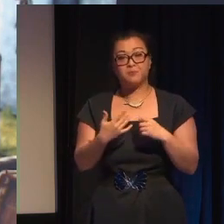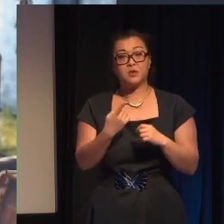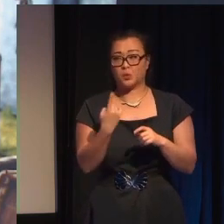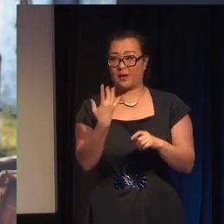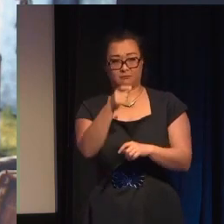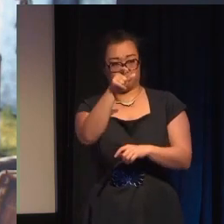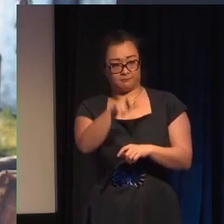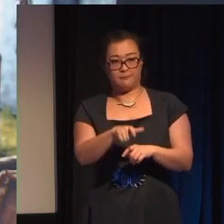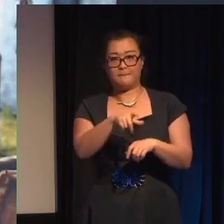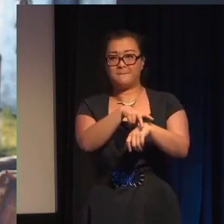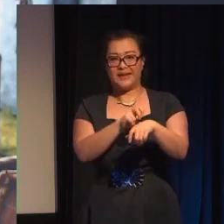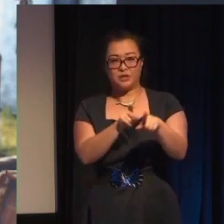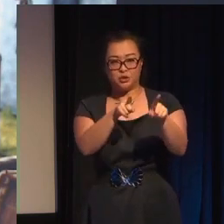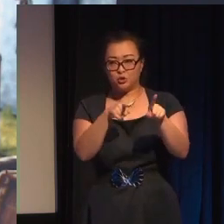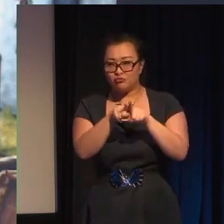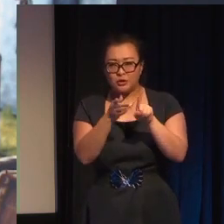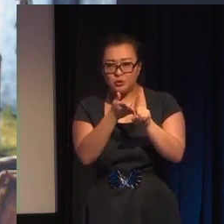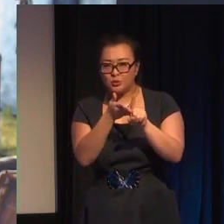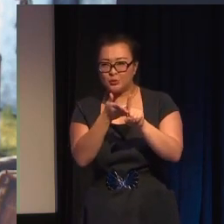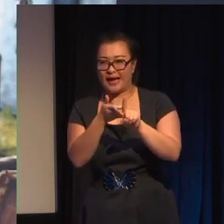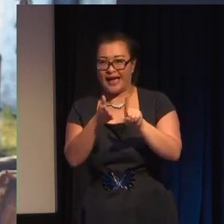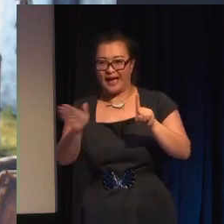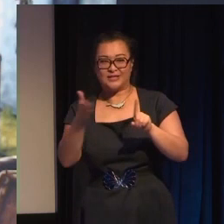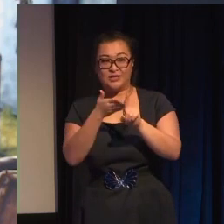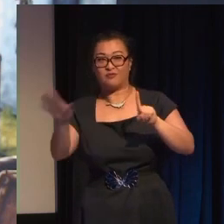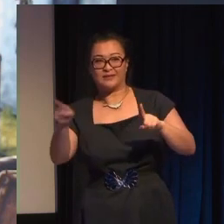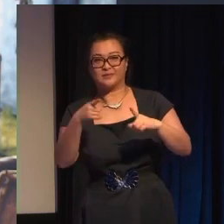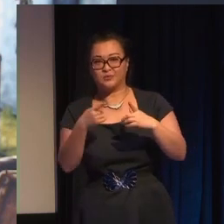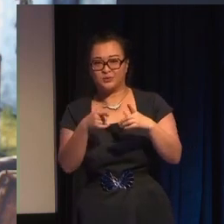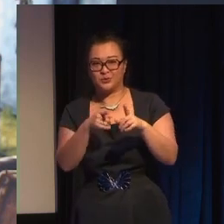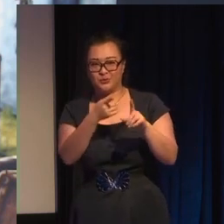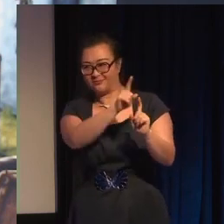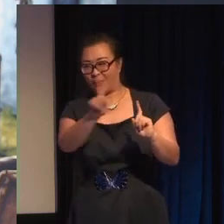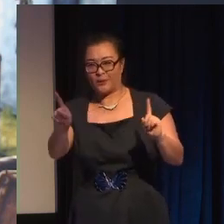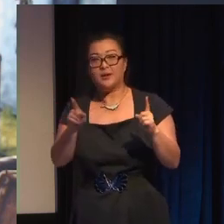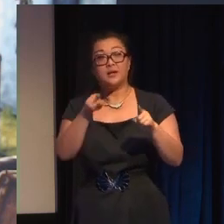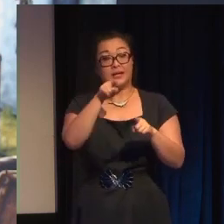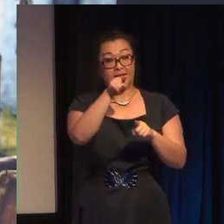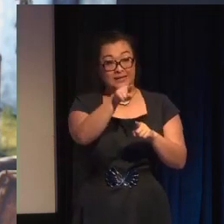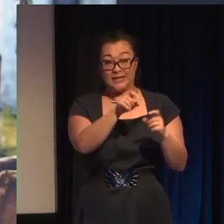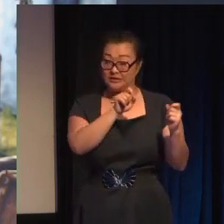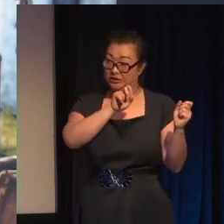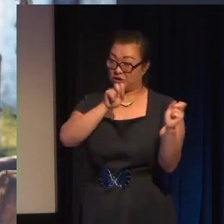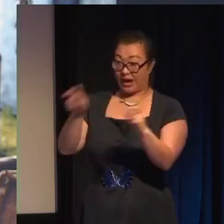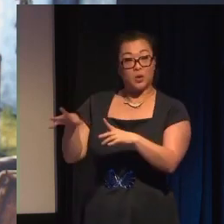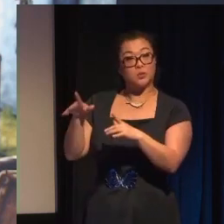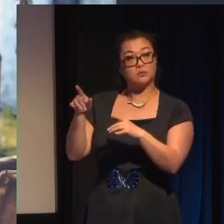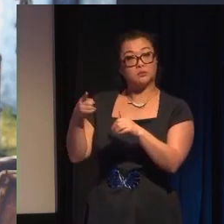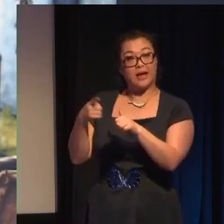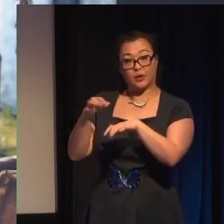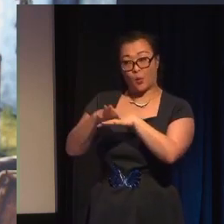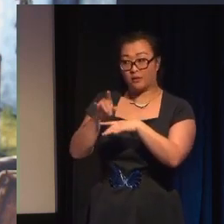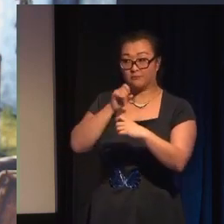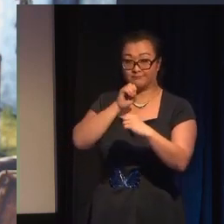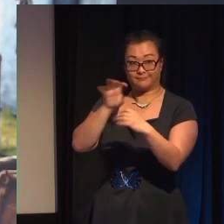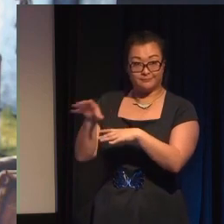guarding in classic adventure game fashion he directs racist insults towards Addie and Miles just decks him